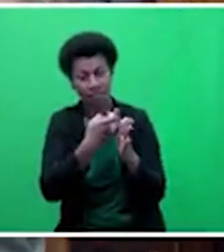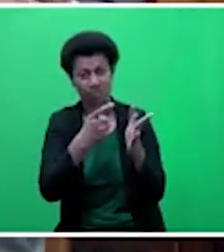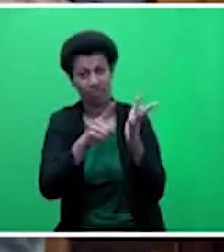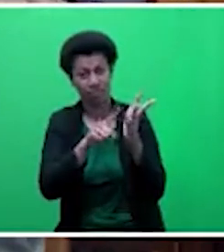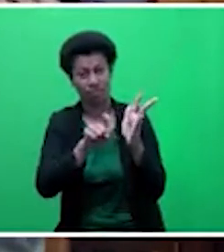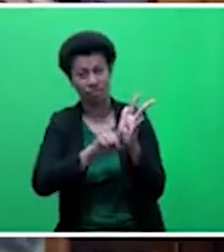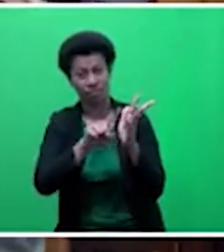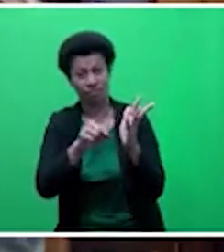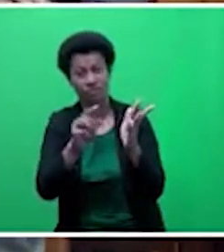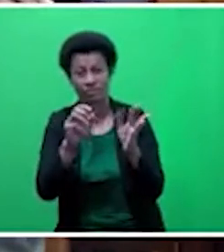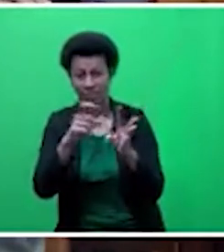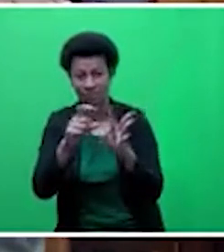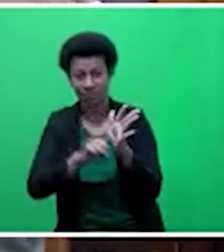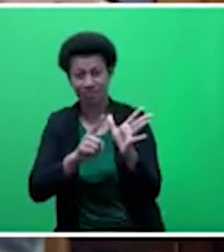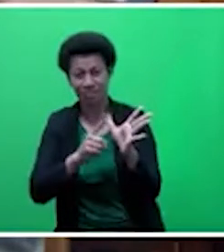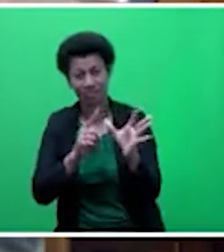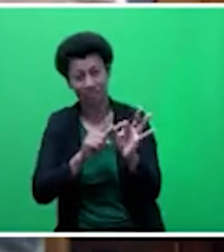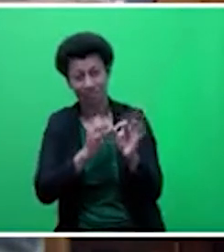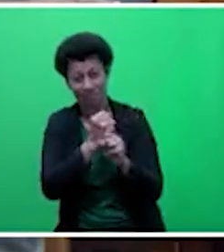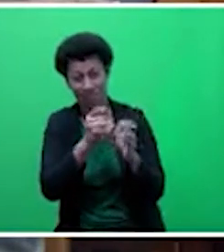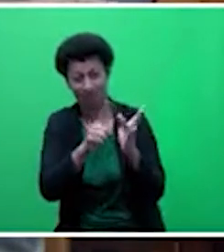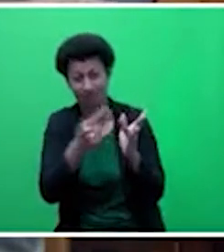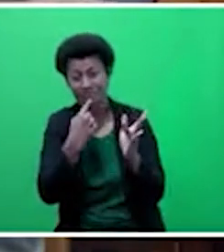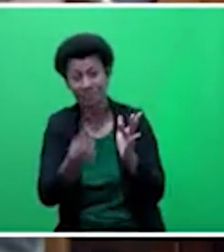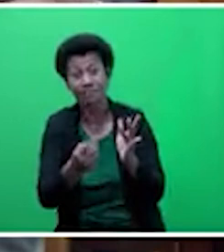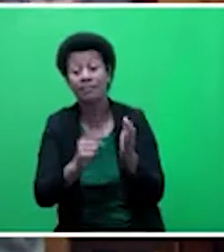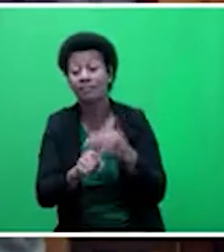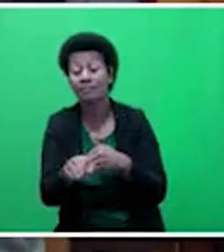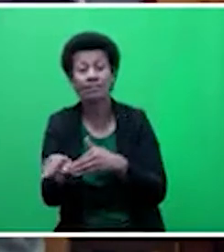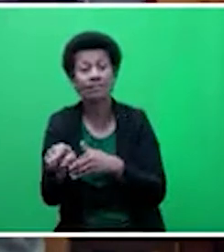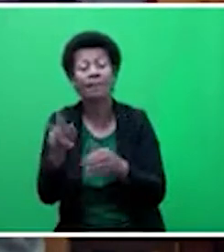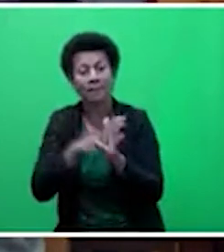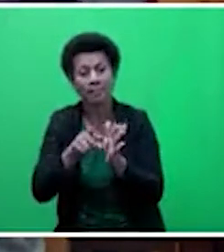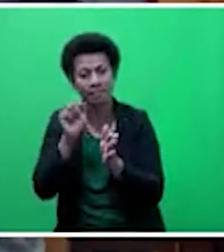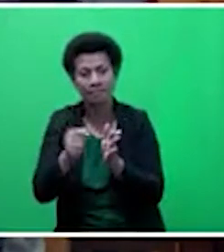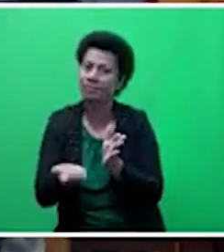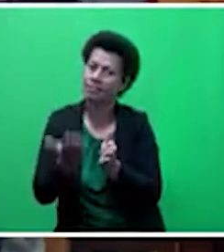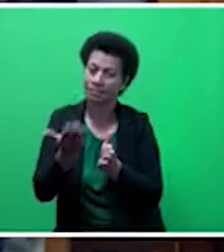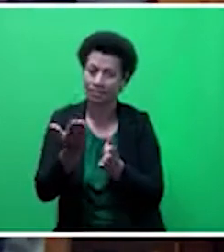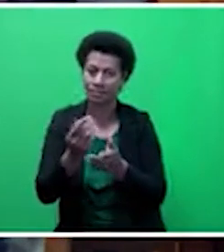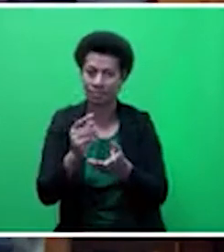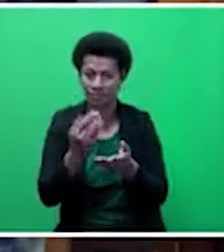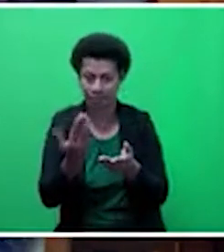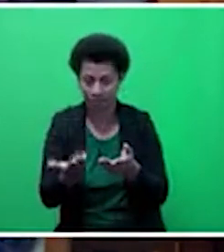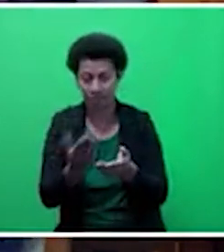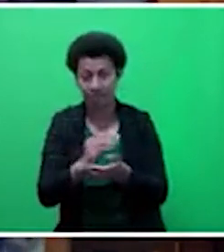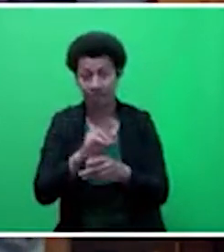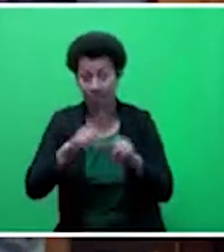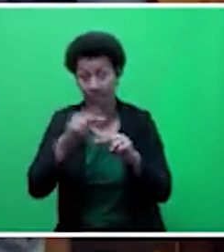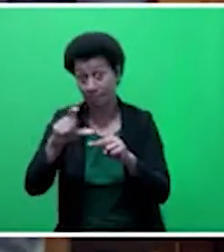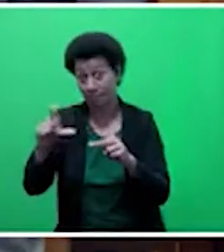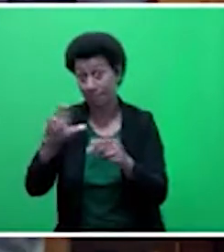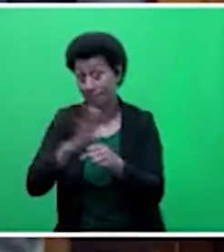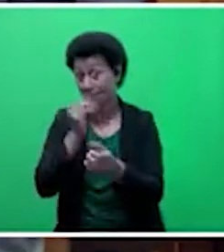job because the price of things have been going up. Well, it has been going up. And FCCC's job is to make sure that it does